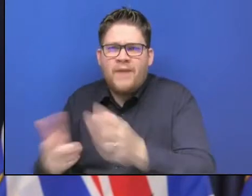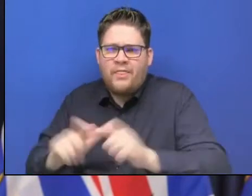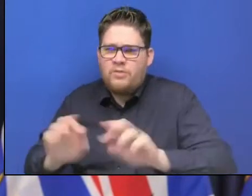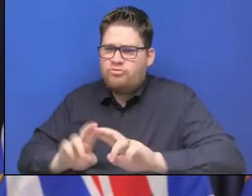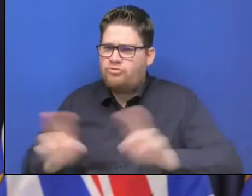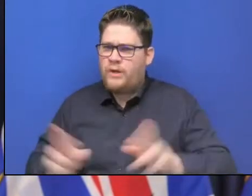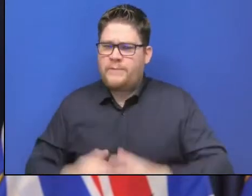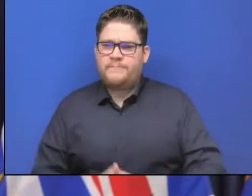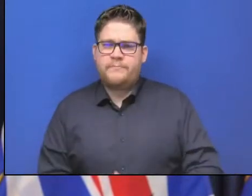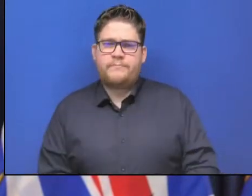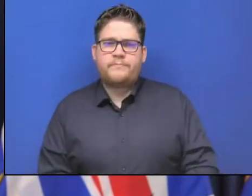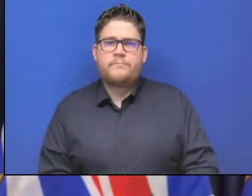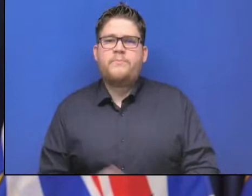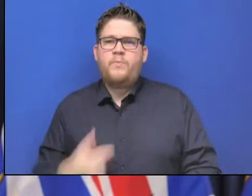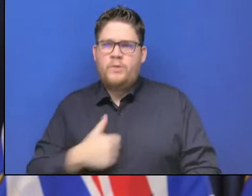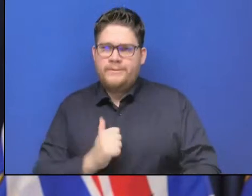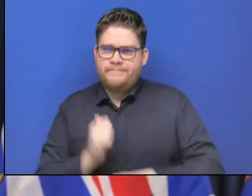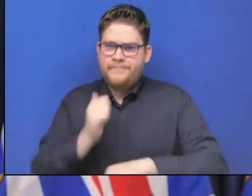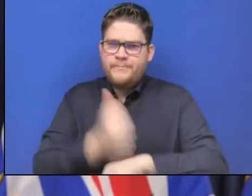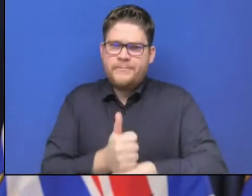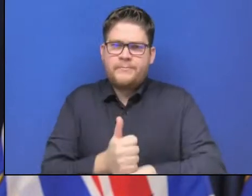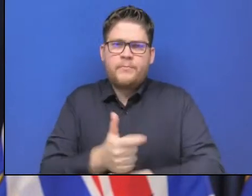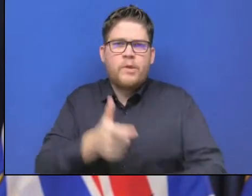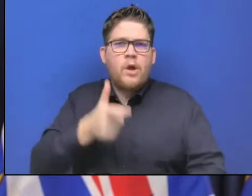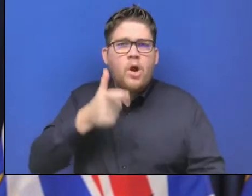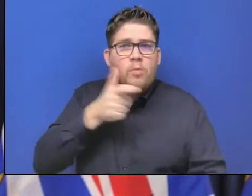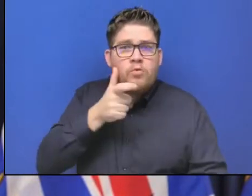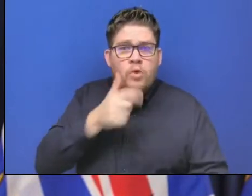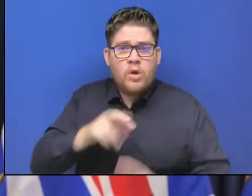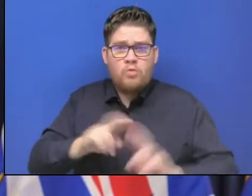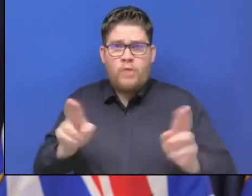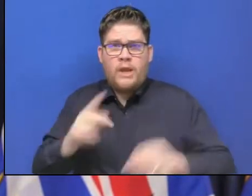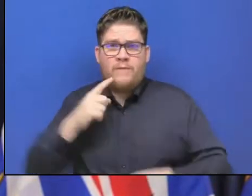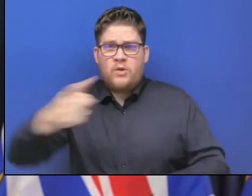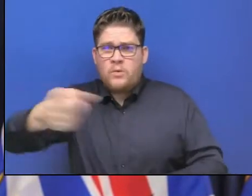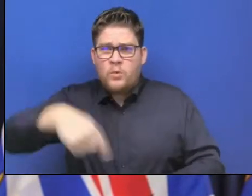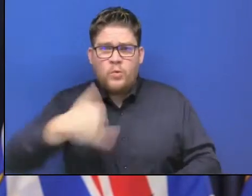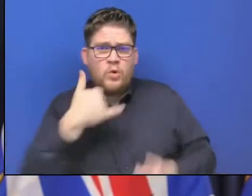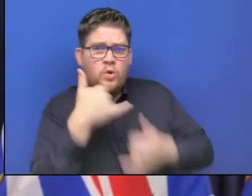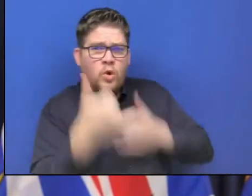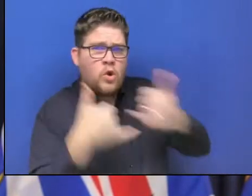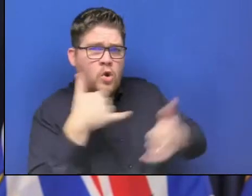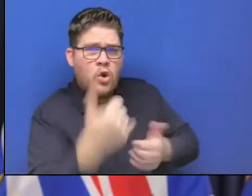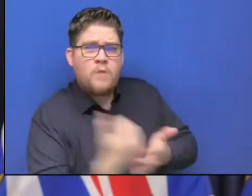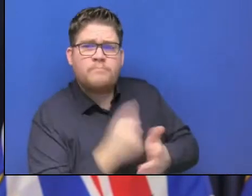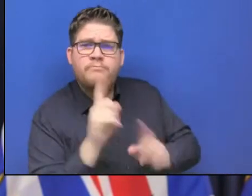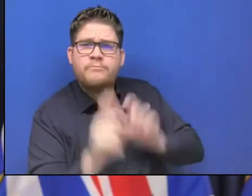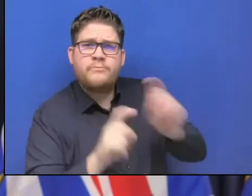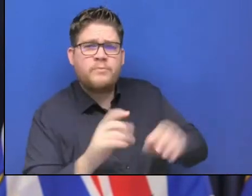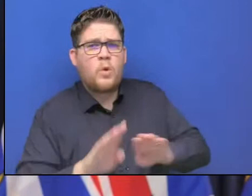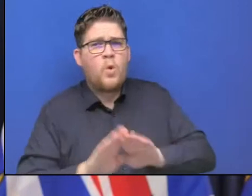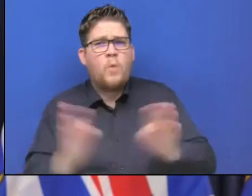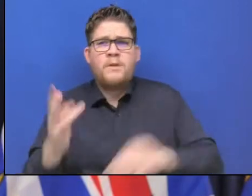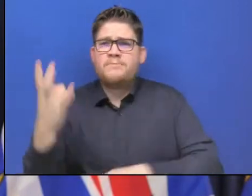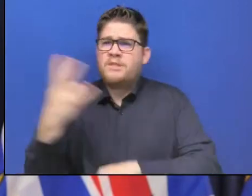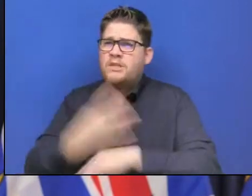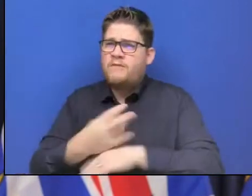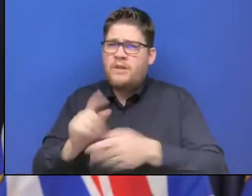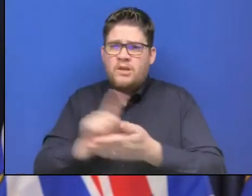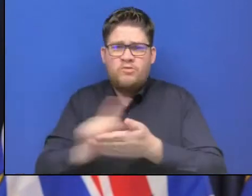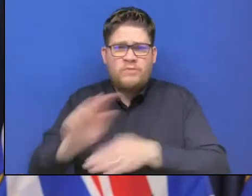with an agent where get information related to floods seven days a week. The toll free number is 1